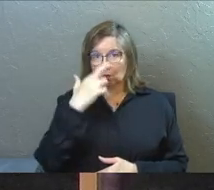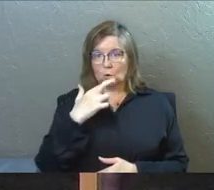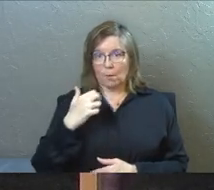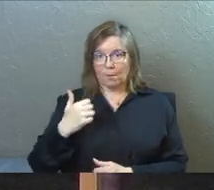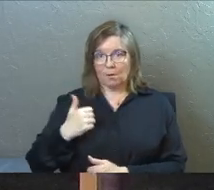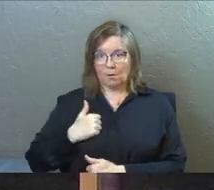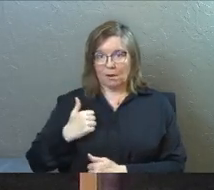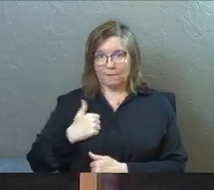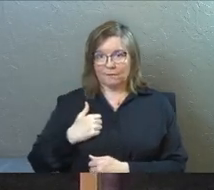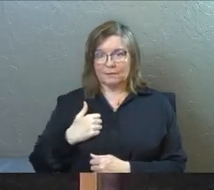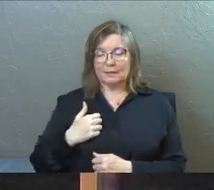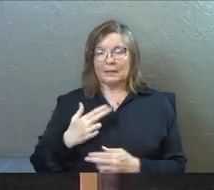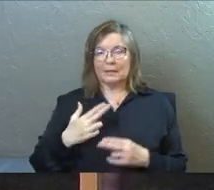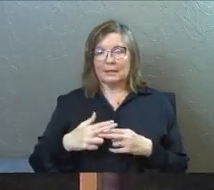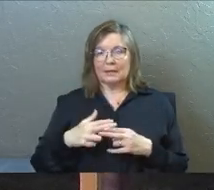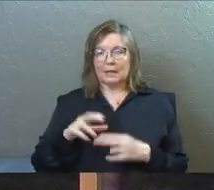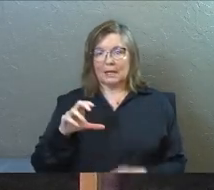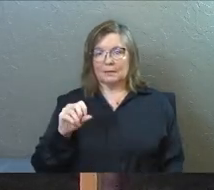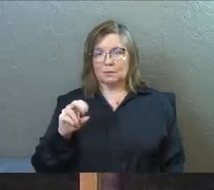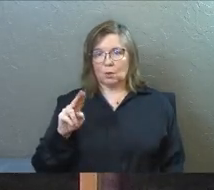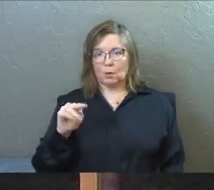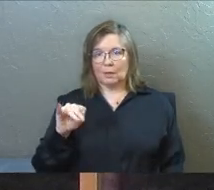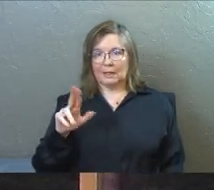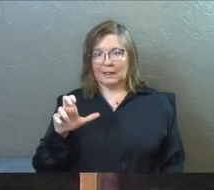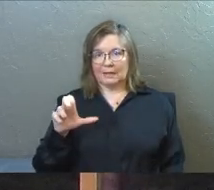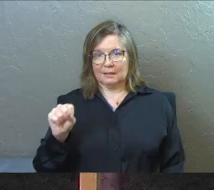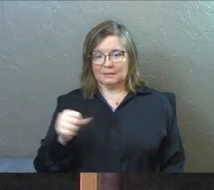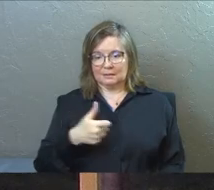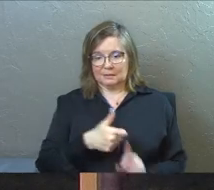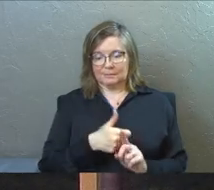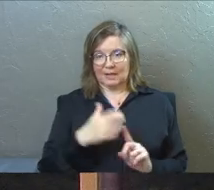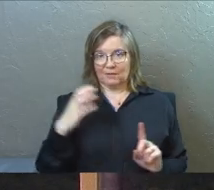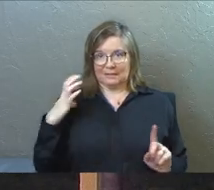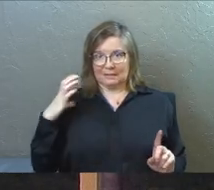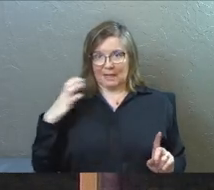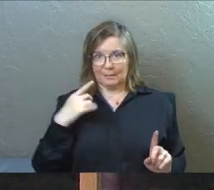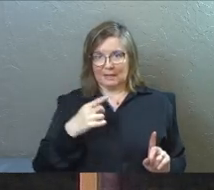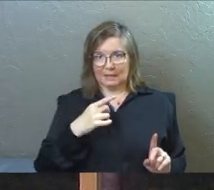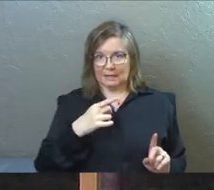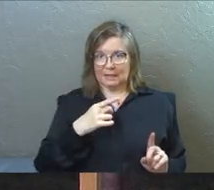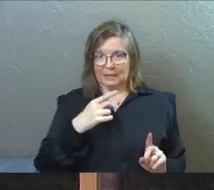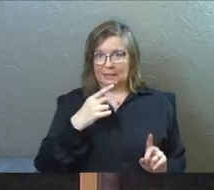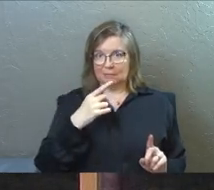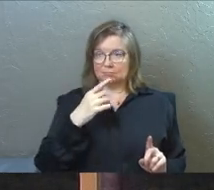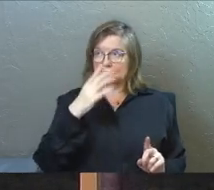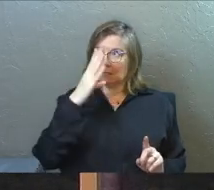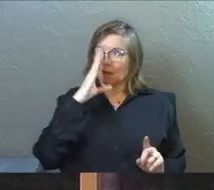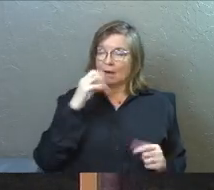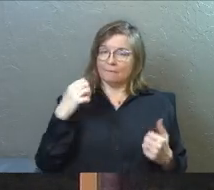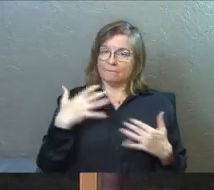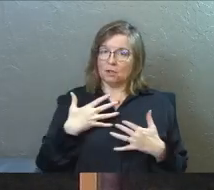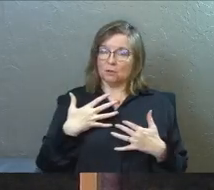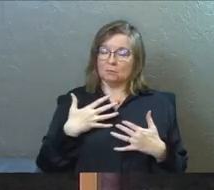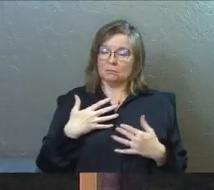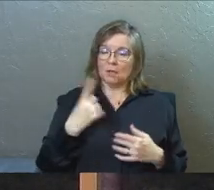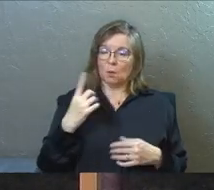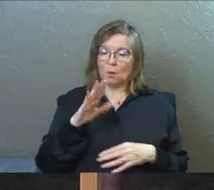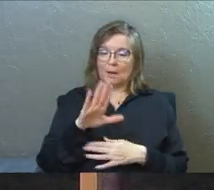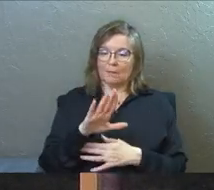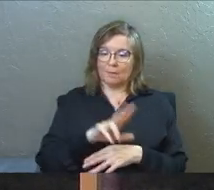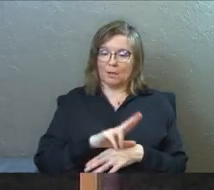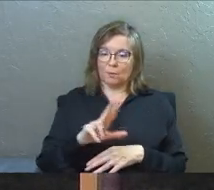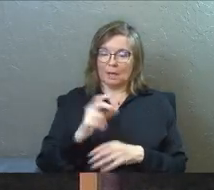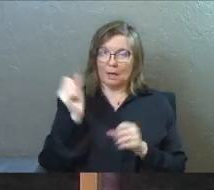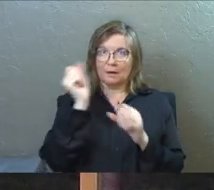officer named Cornelius who was a captain of the Italian regiment and he was a devout God-fearing man. And one afternoon about three o